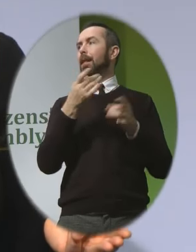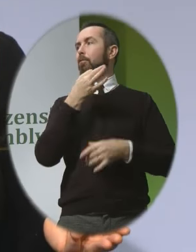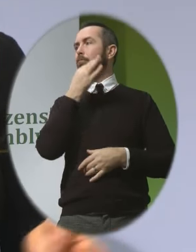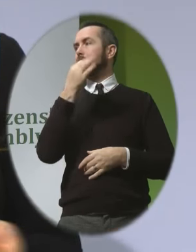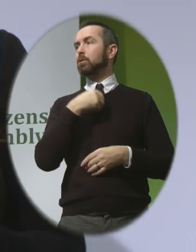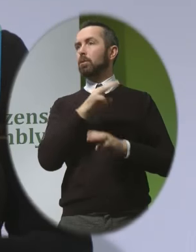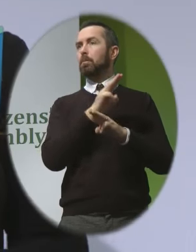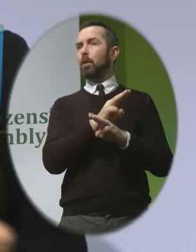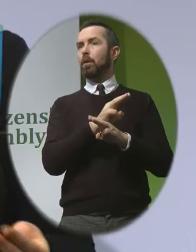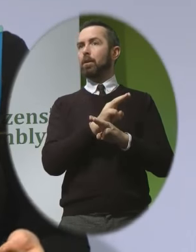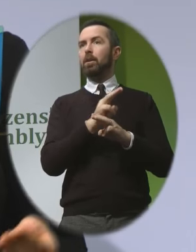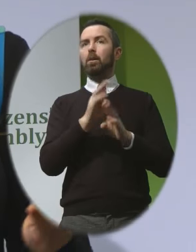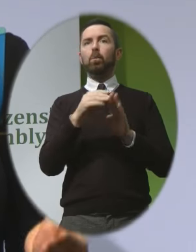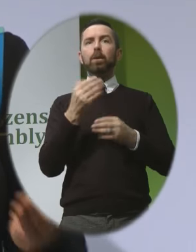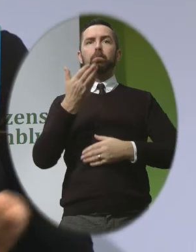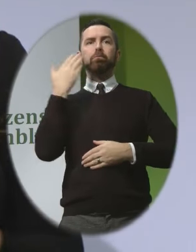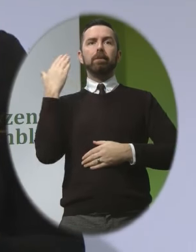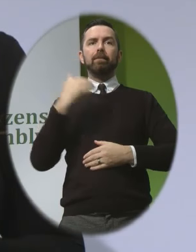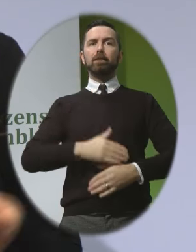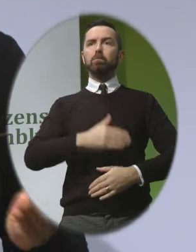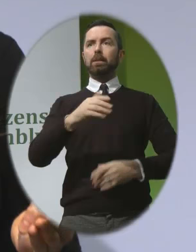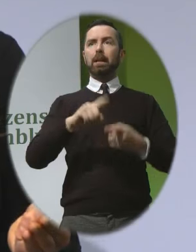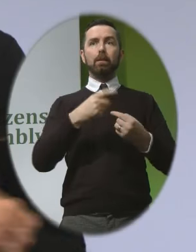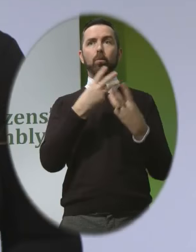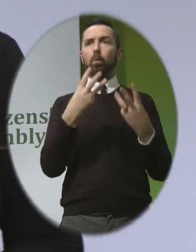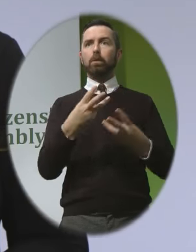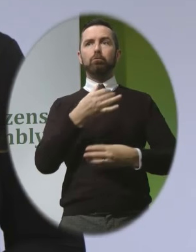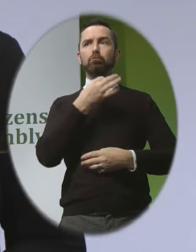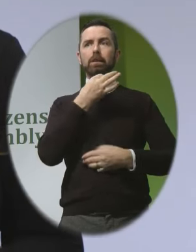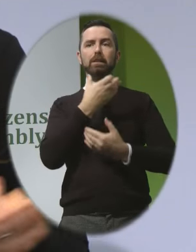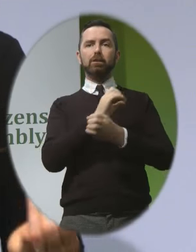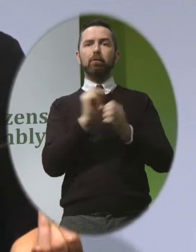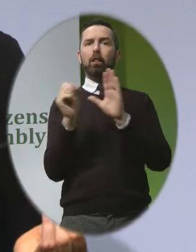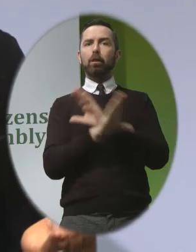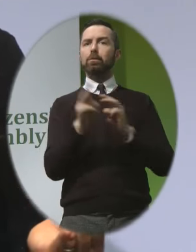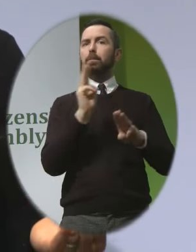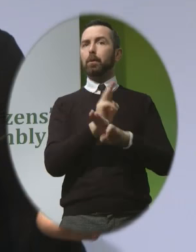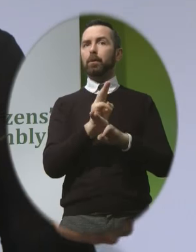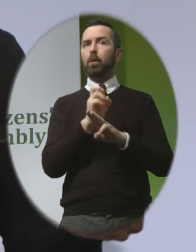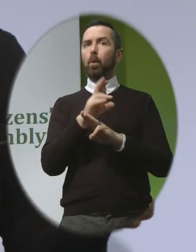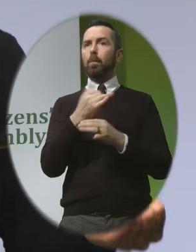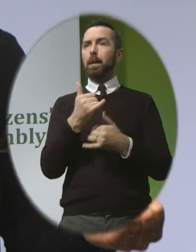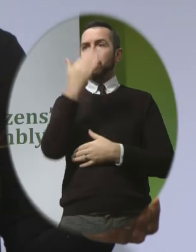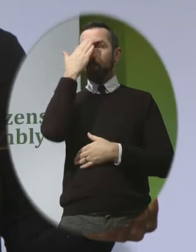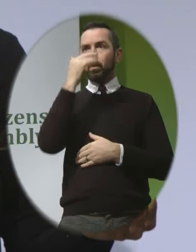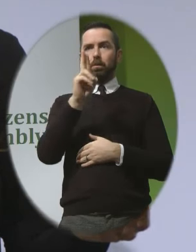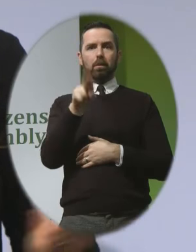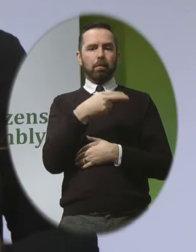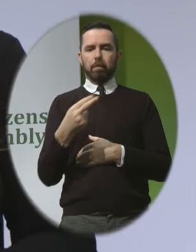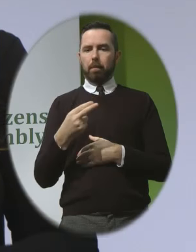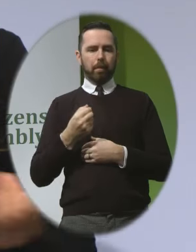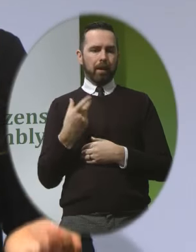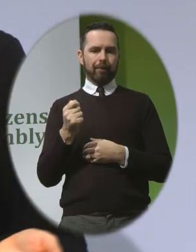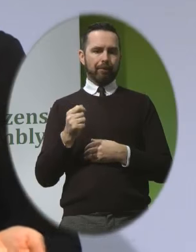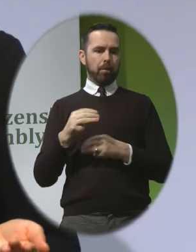in previous pregnancies and she doesn't want to risk her existing children losing their mother maybe she knows she doesn't have the capacity to parent more children well